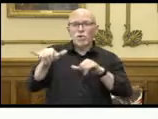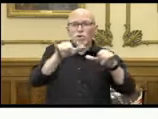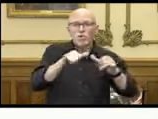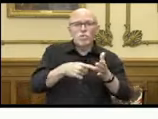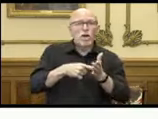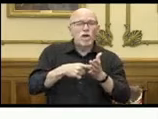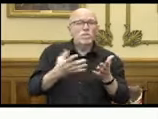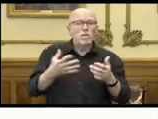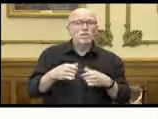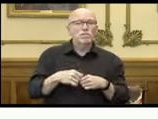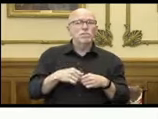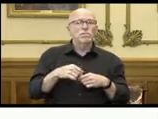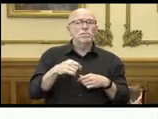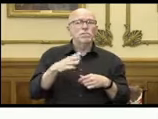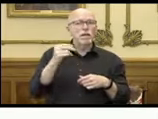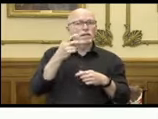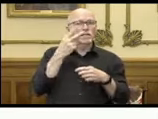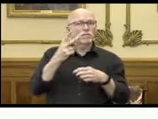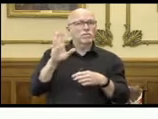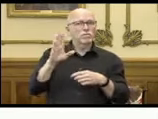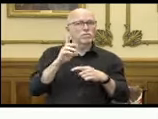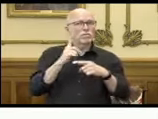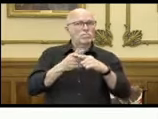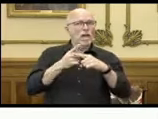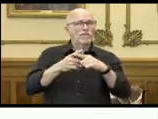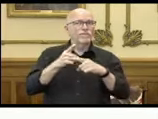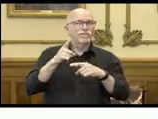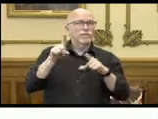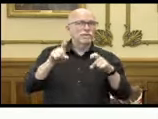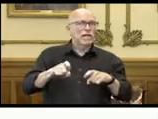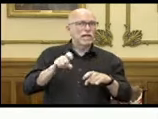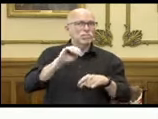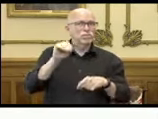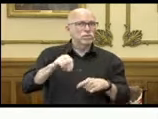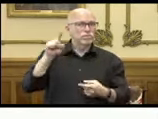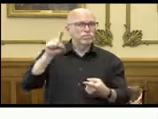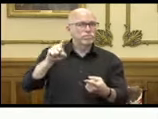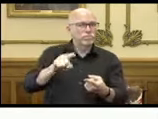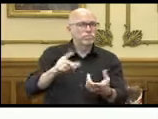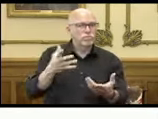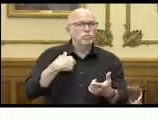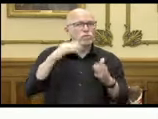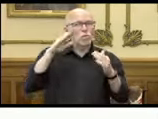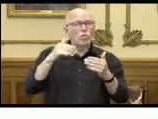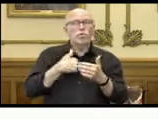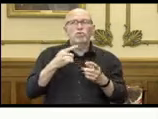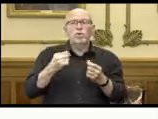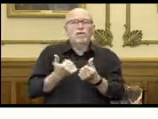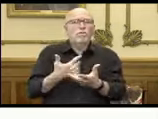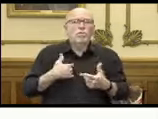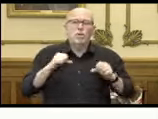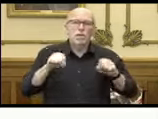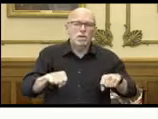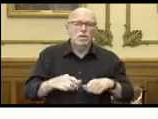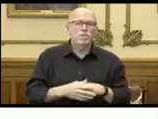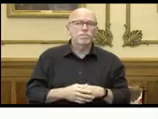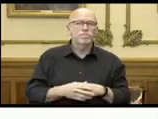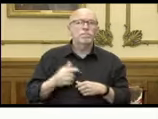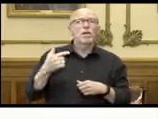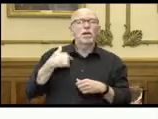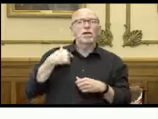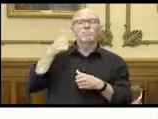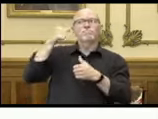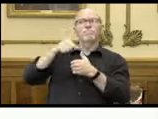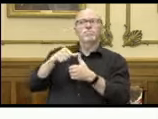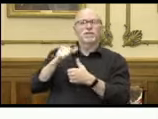bend those positivity rates down. And so we're hopeful, but we have to do everything that we can. This what I'm reminded of